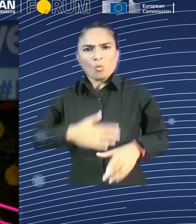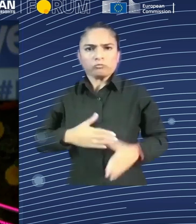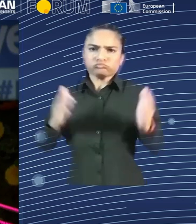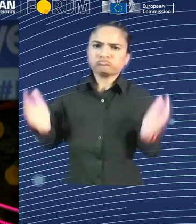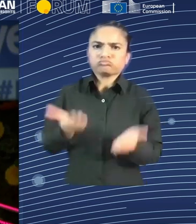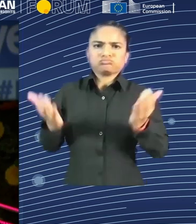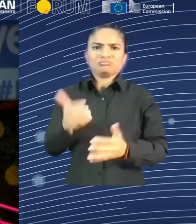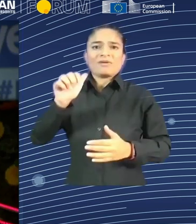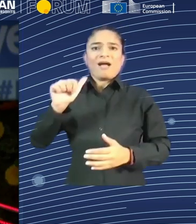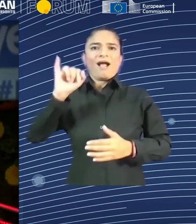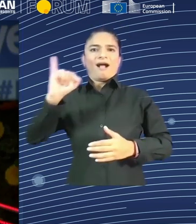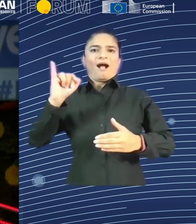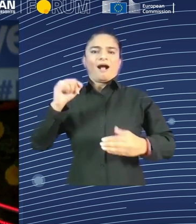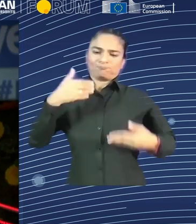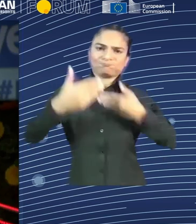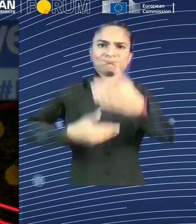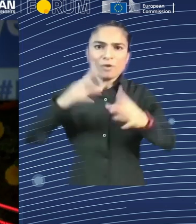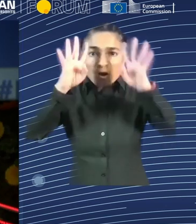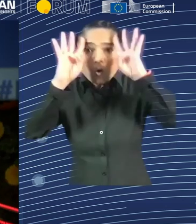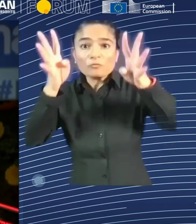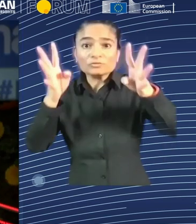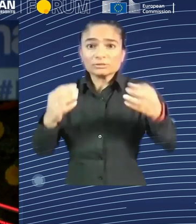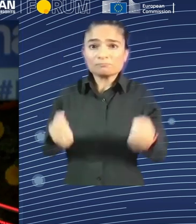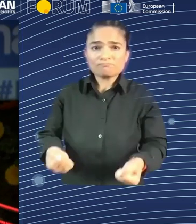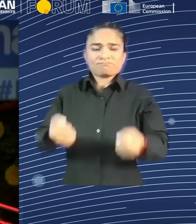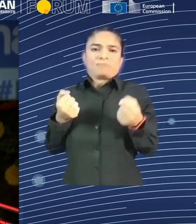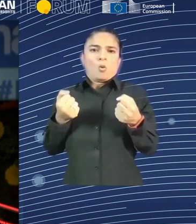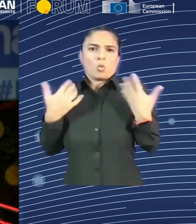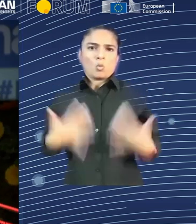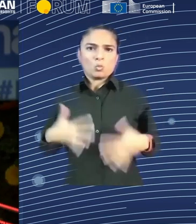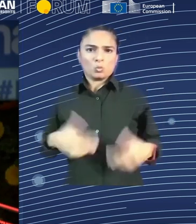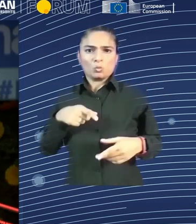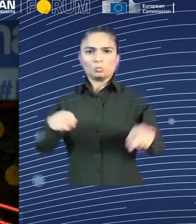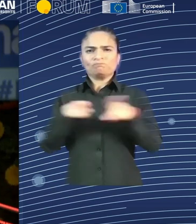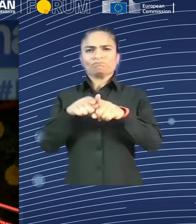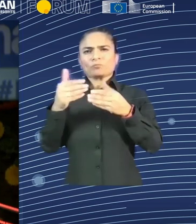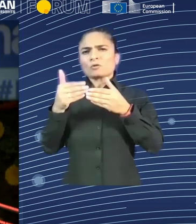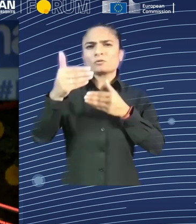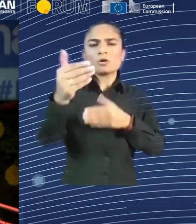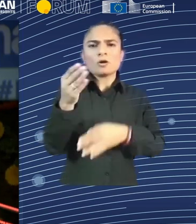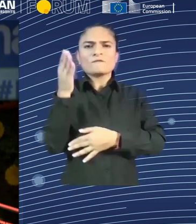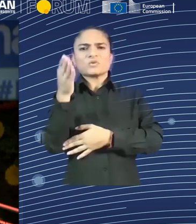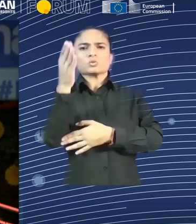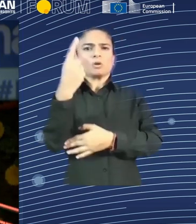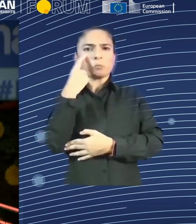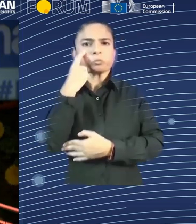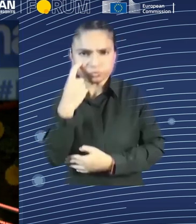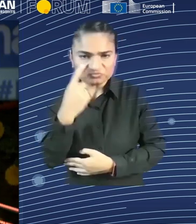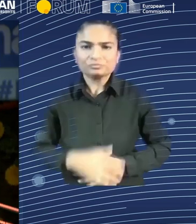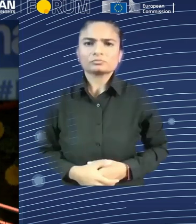and brings forward societal benefits and social progress? How do we find this, dear Nicholas, dear Commissioner,